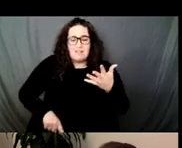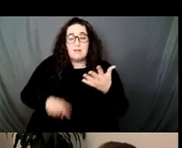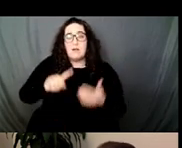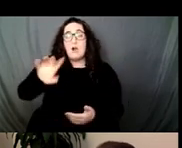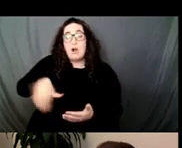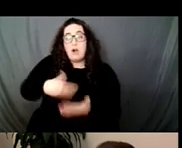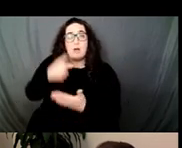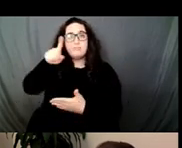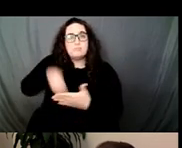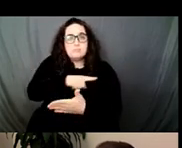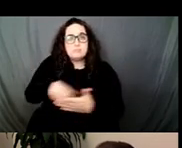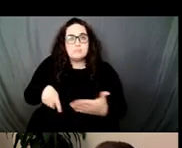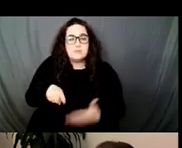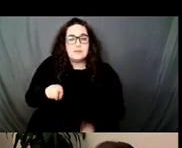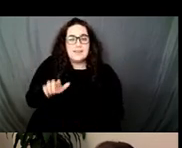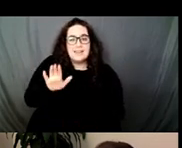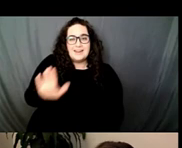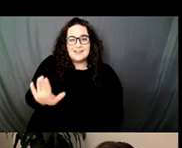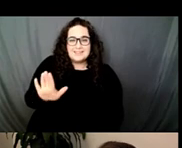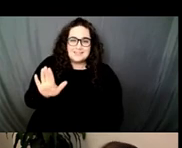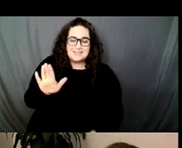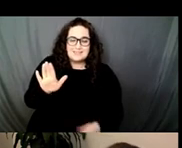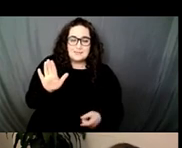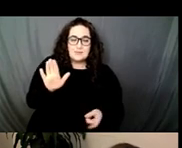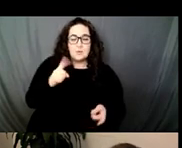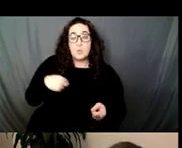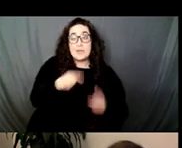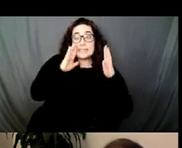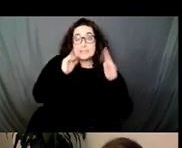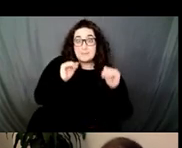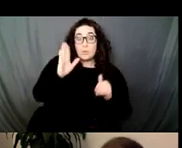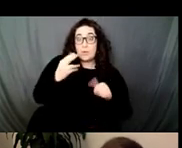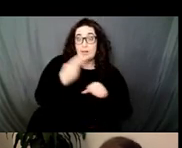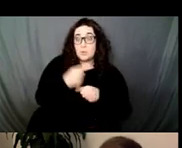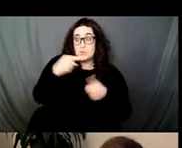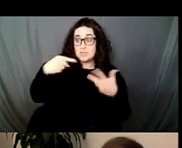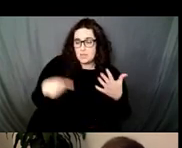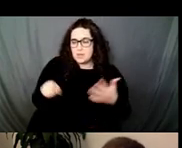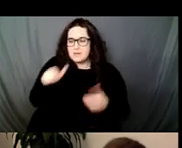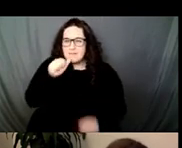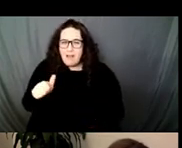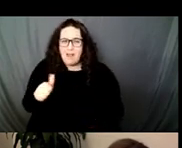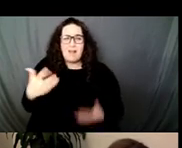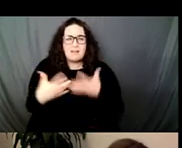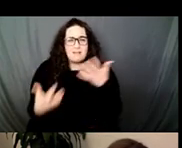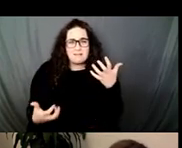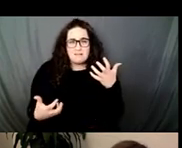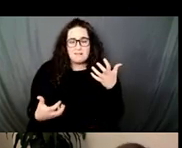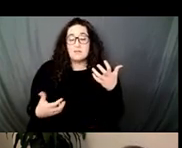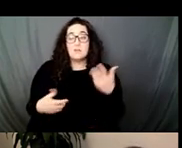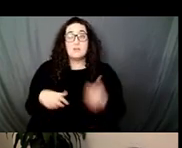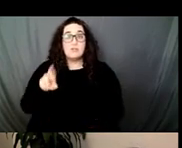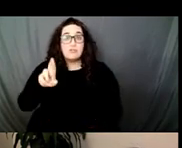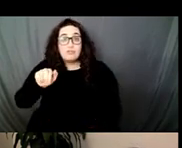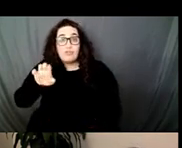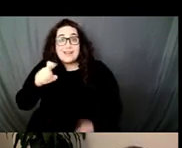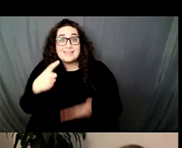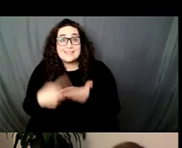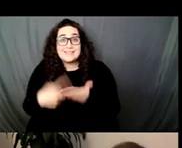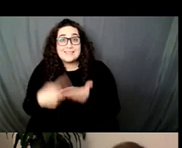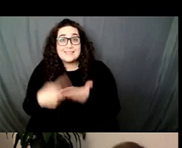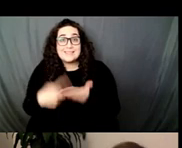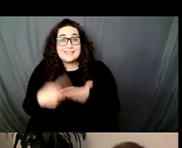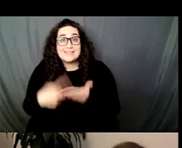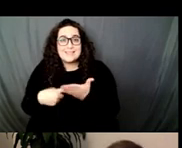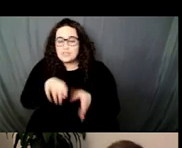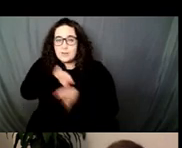artist eschewed expected approaches to such matters before quickly pushing the problematics of race to the side. In the resulting years,